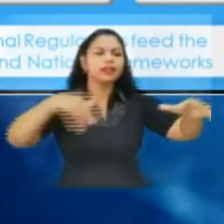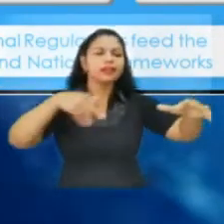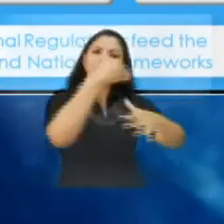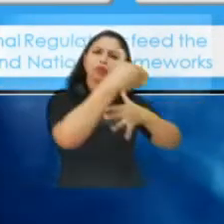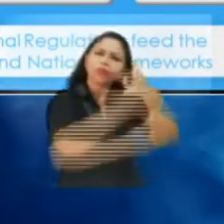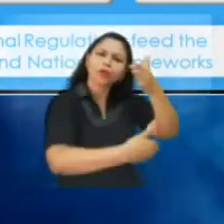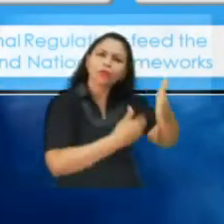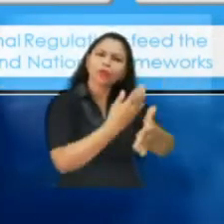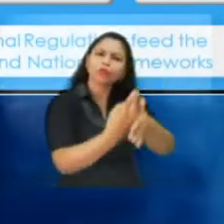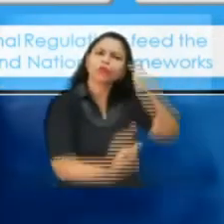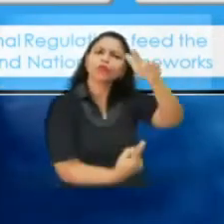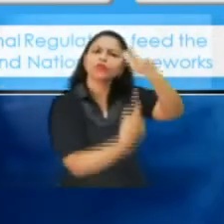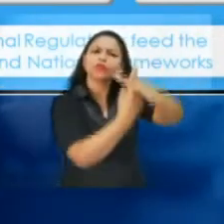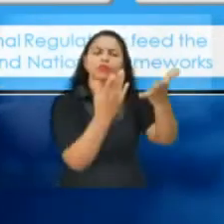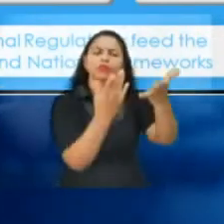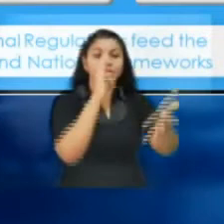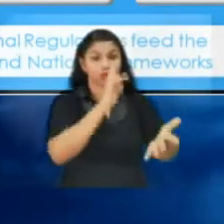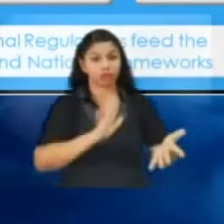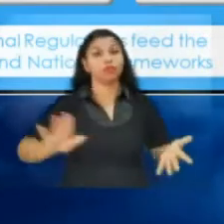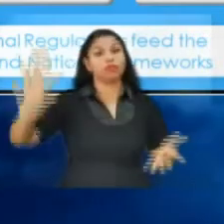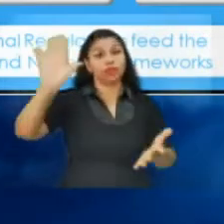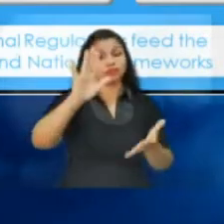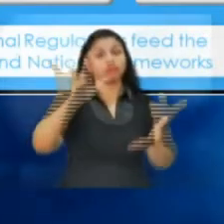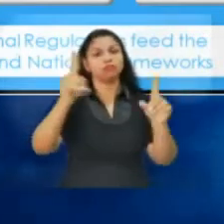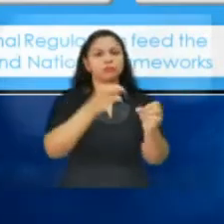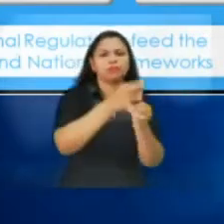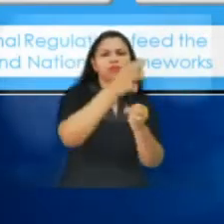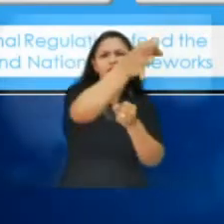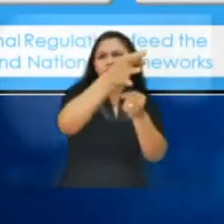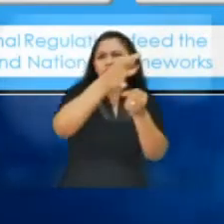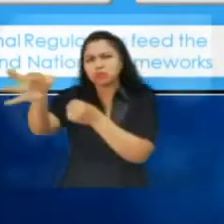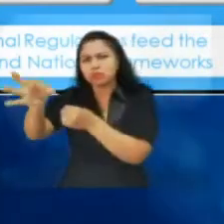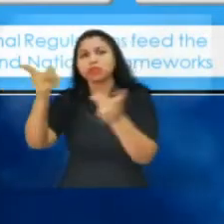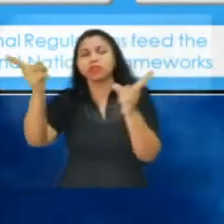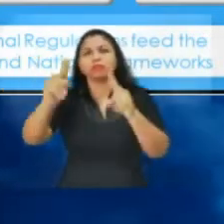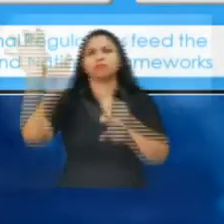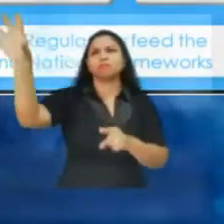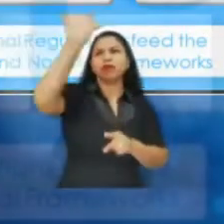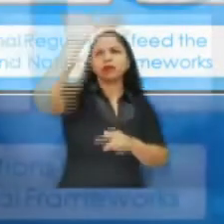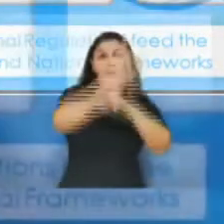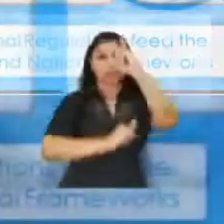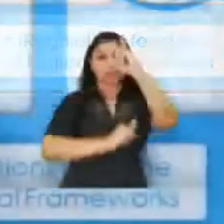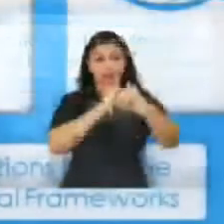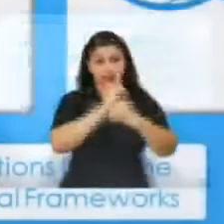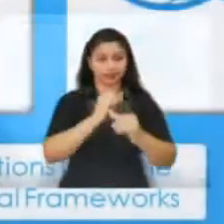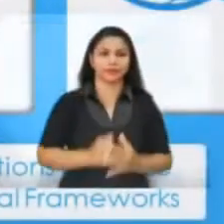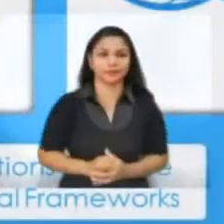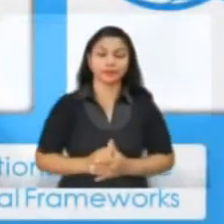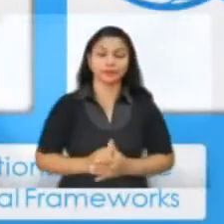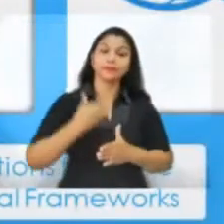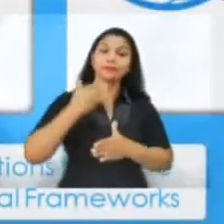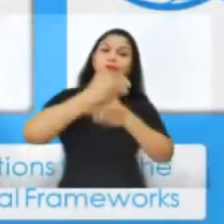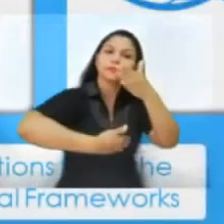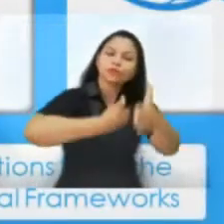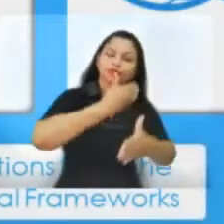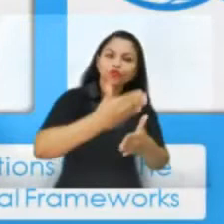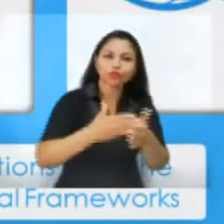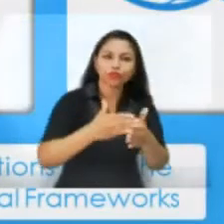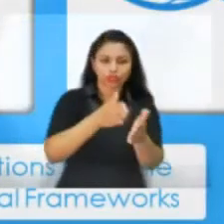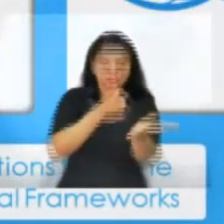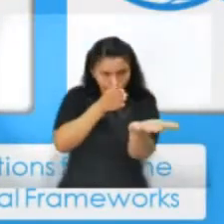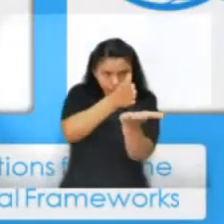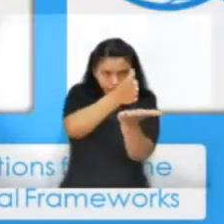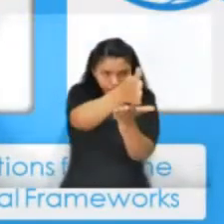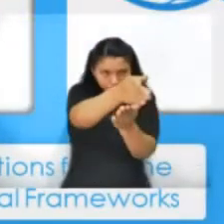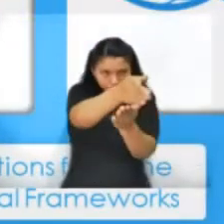the activities that are performed nationally as well as regionally and internationally and this is a bidirectional process